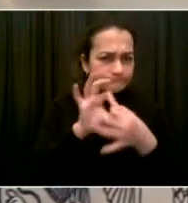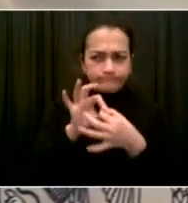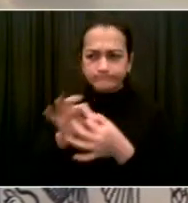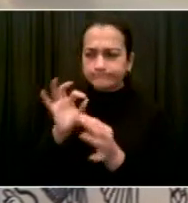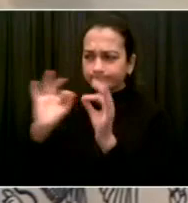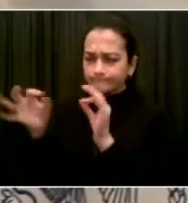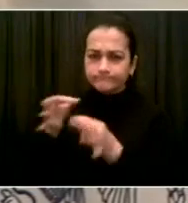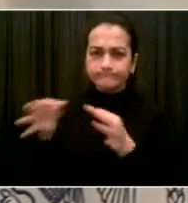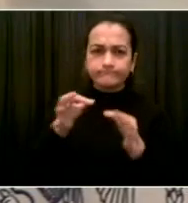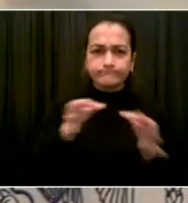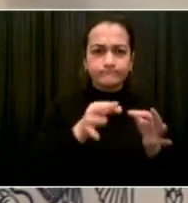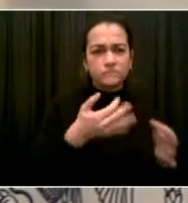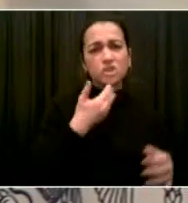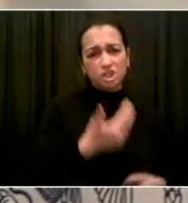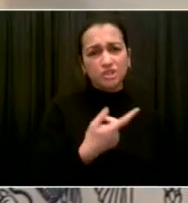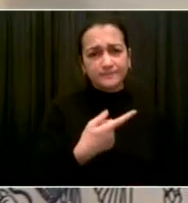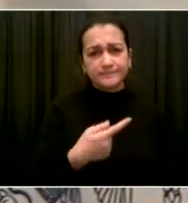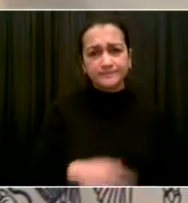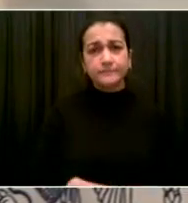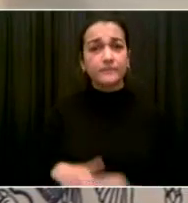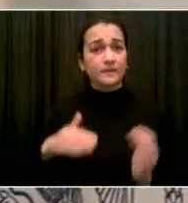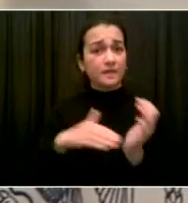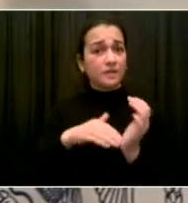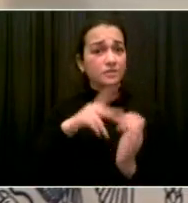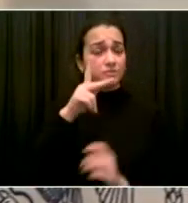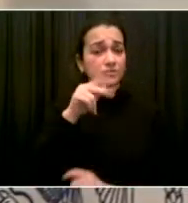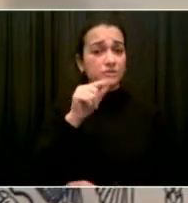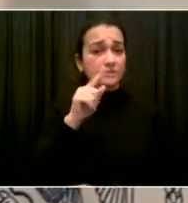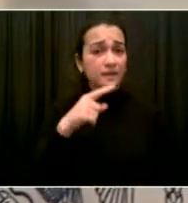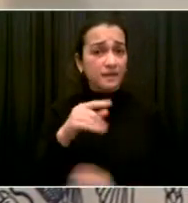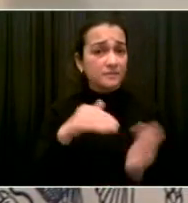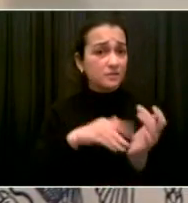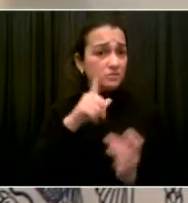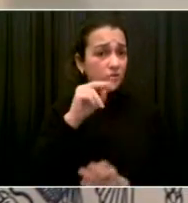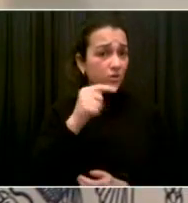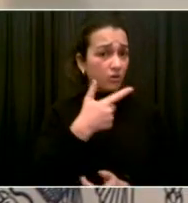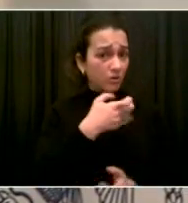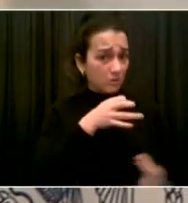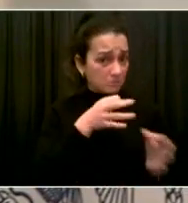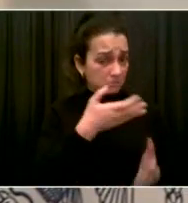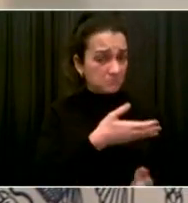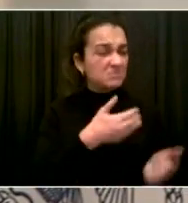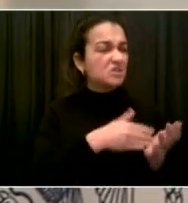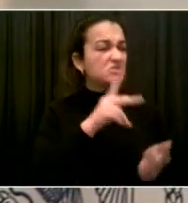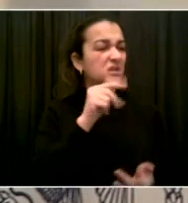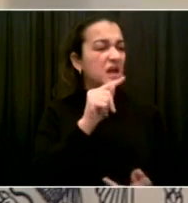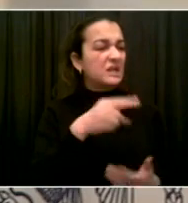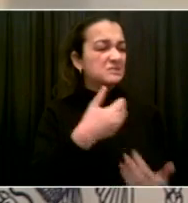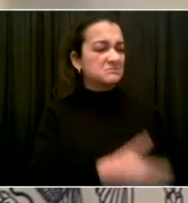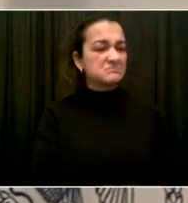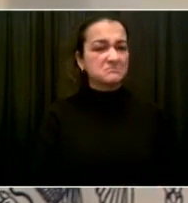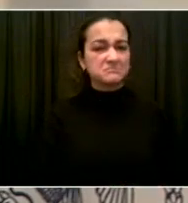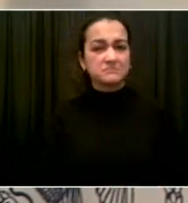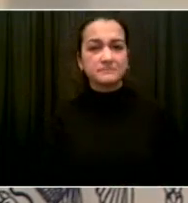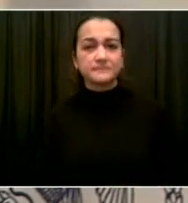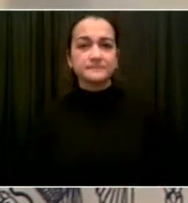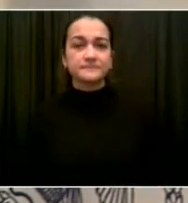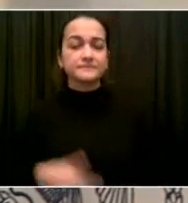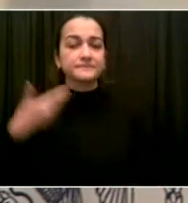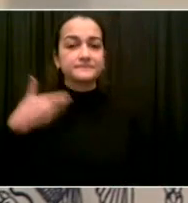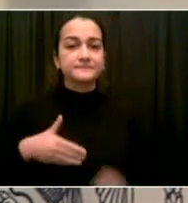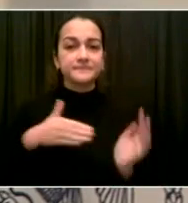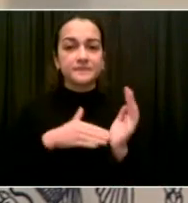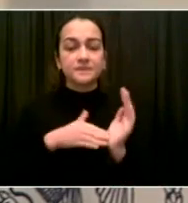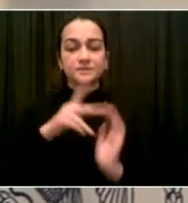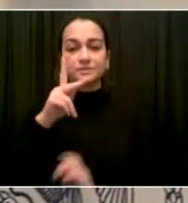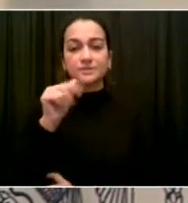make sure they're doing their job? Ted specifically about the test sites. Go ahead, Mitch. Thank you, sir. And maybe I'll actually start for Juliet to